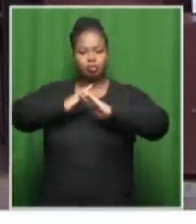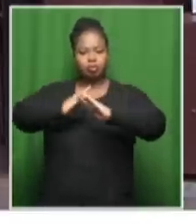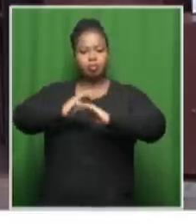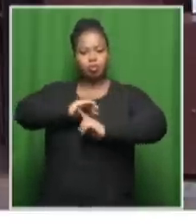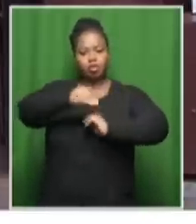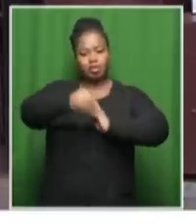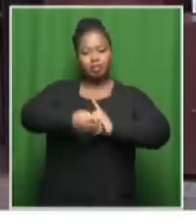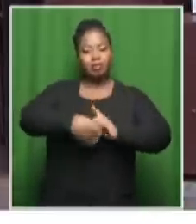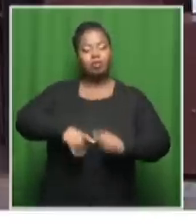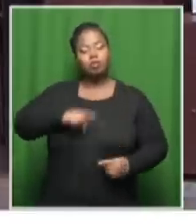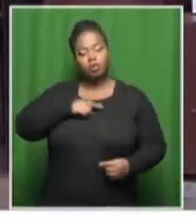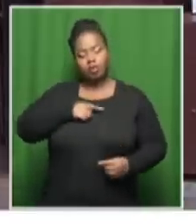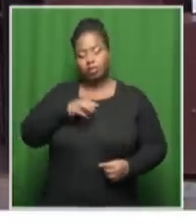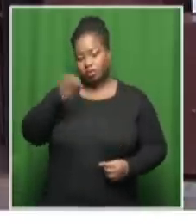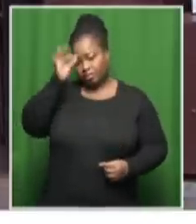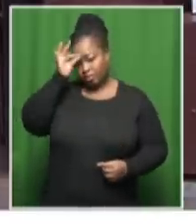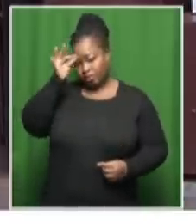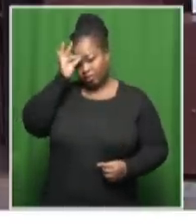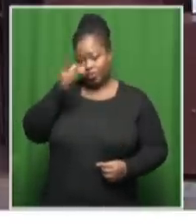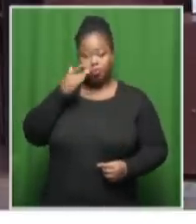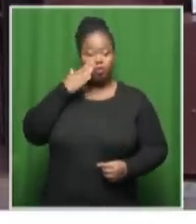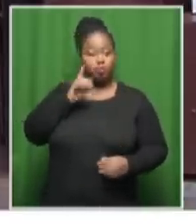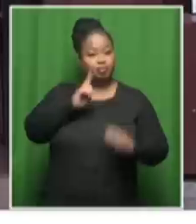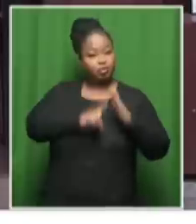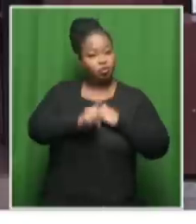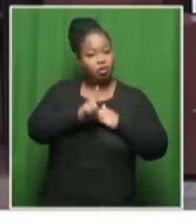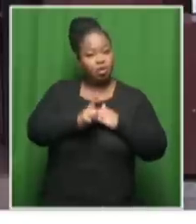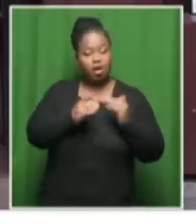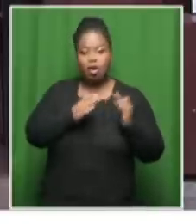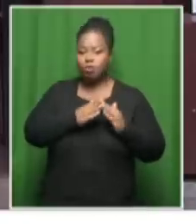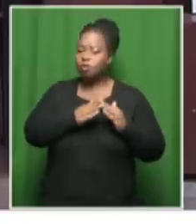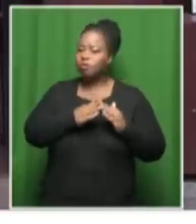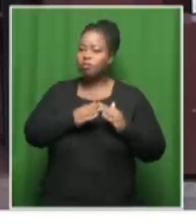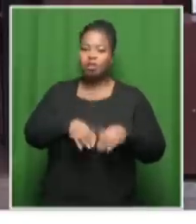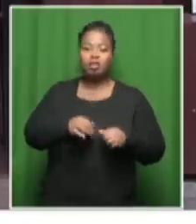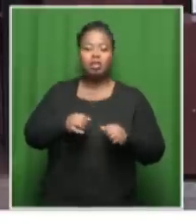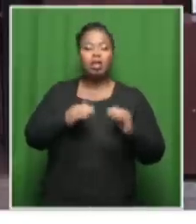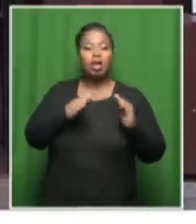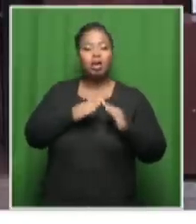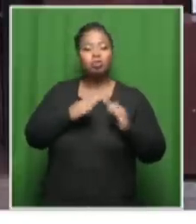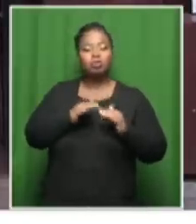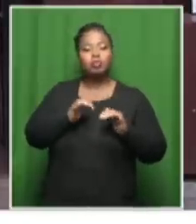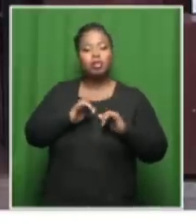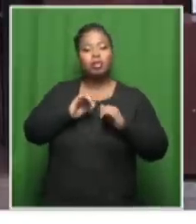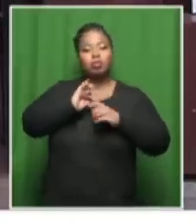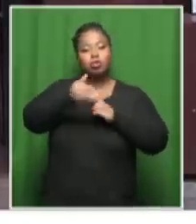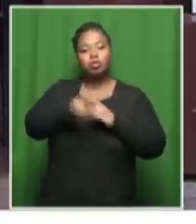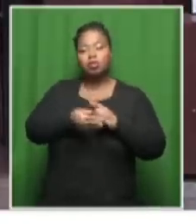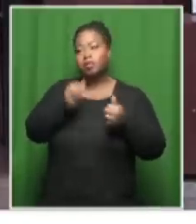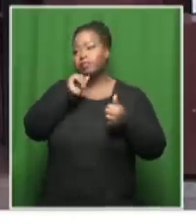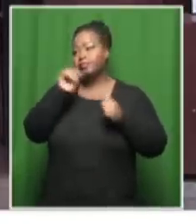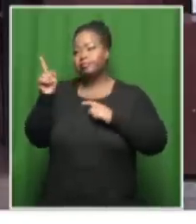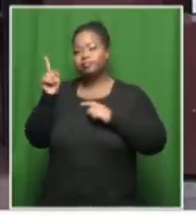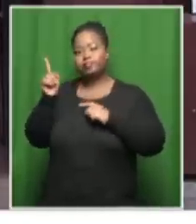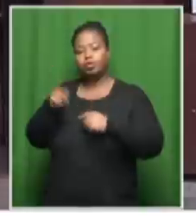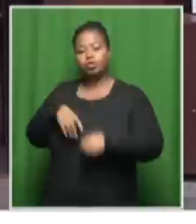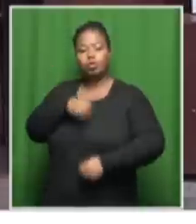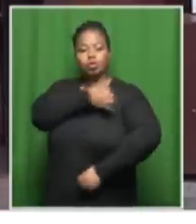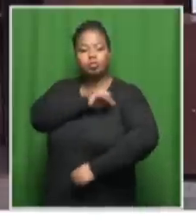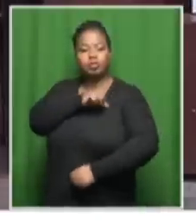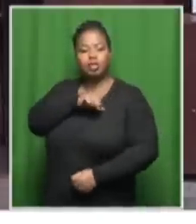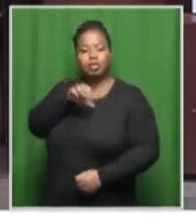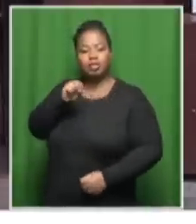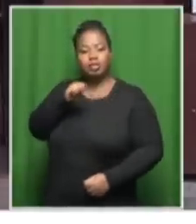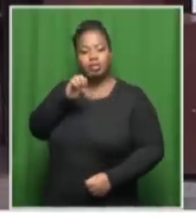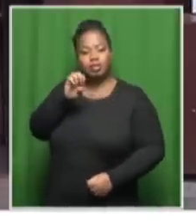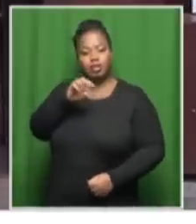in the first instance when they went to the house, did not cordoned off the house, but instead rushed off to the hospital where Senzo